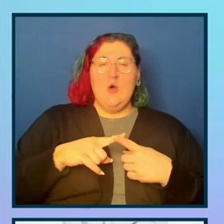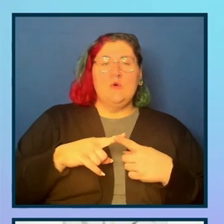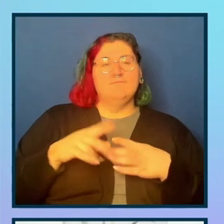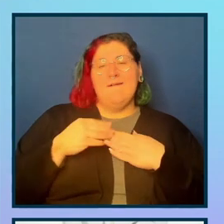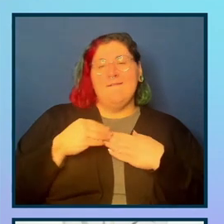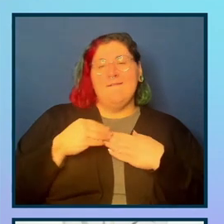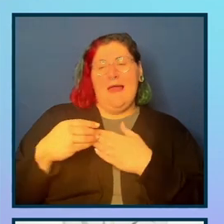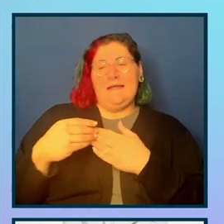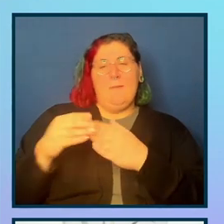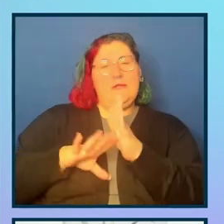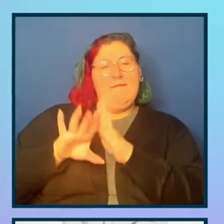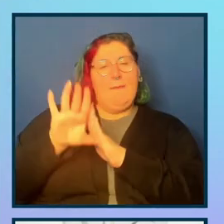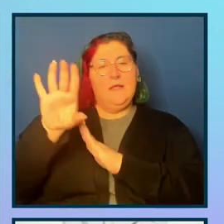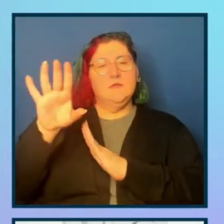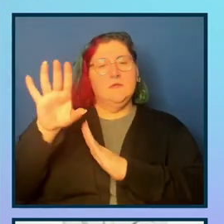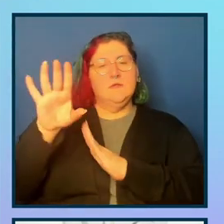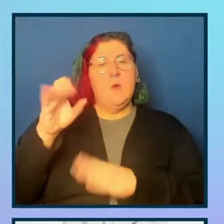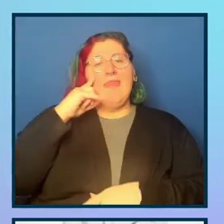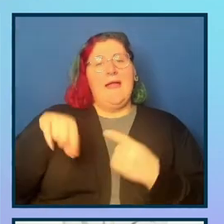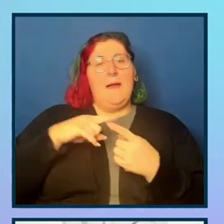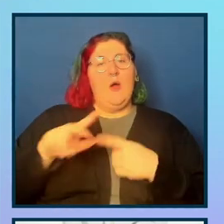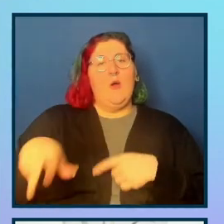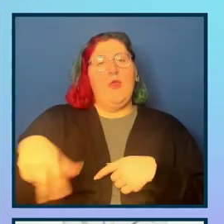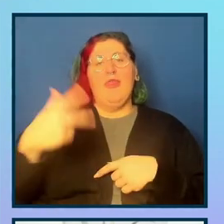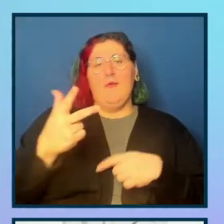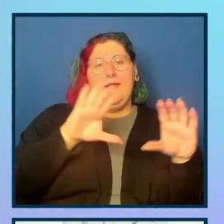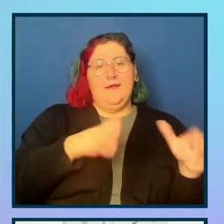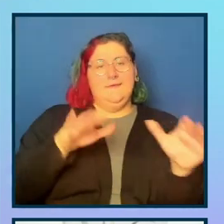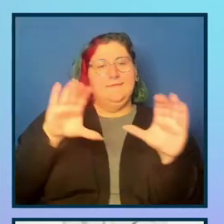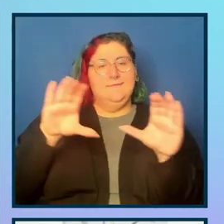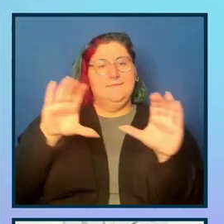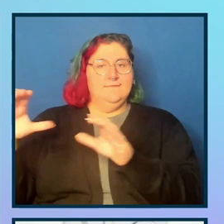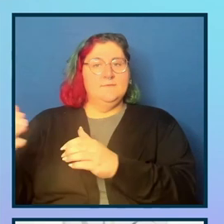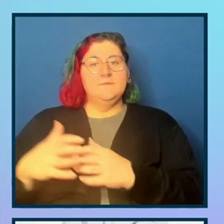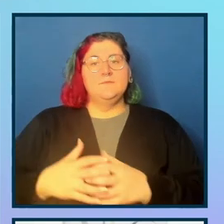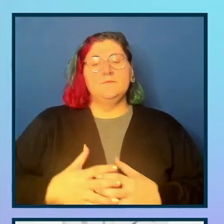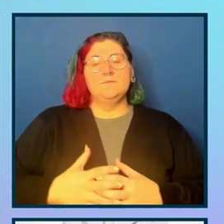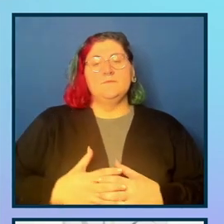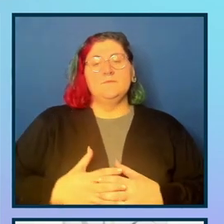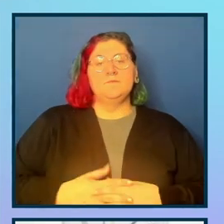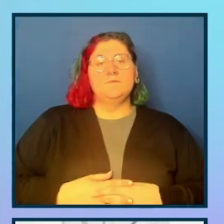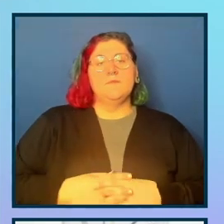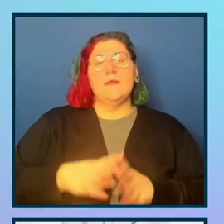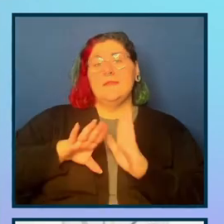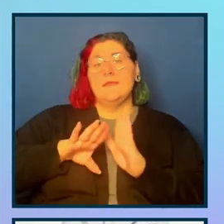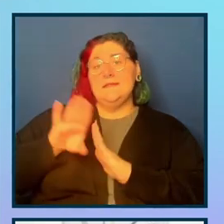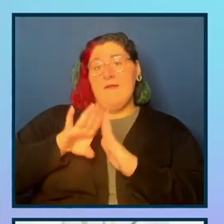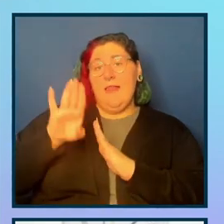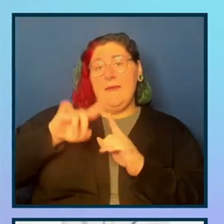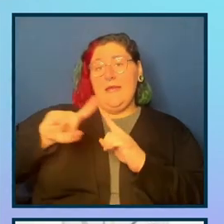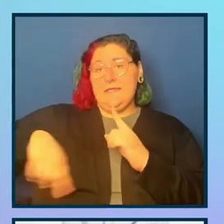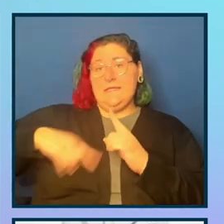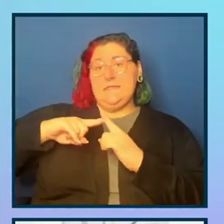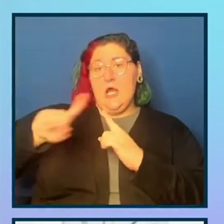we think of really three buckets. We think of the dev cycle where you